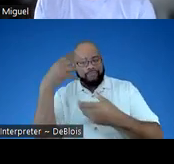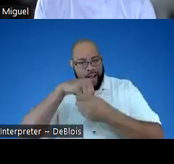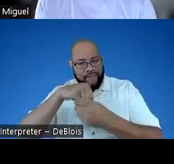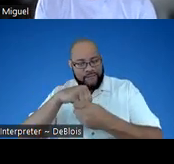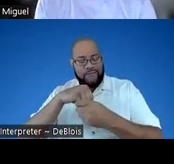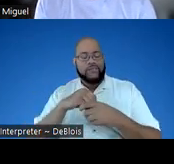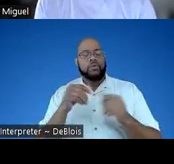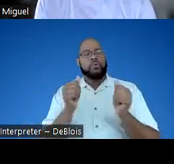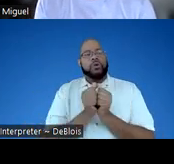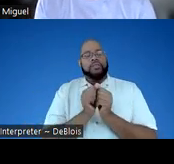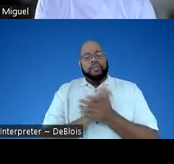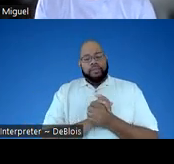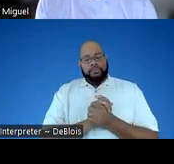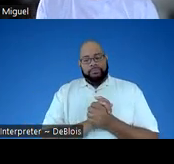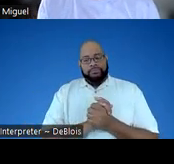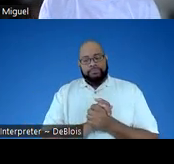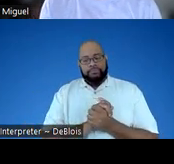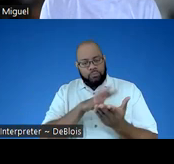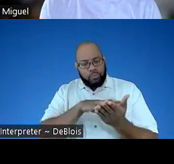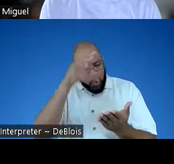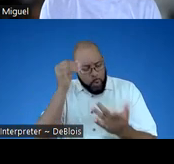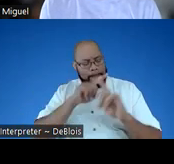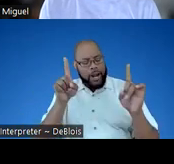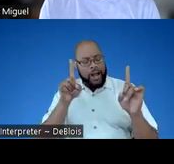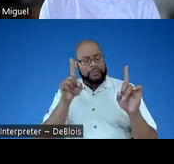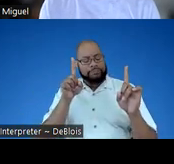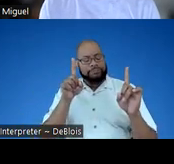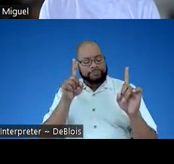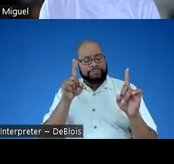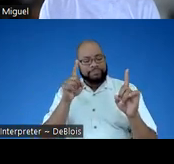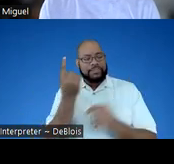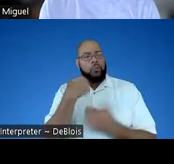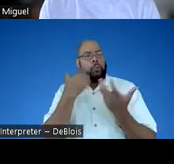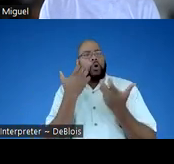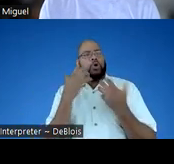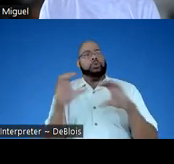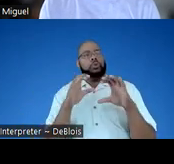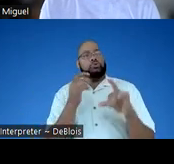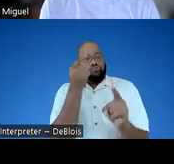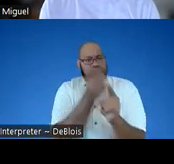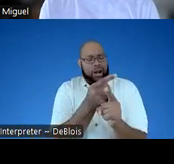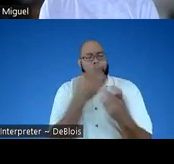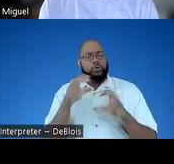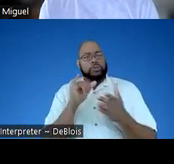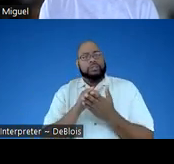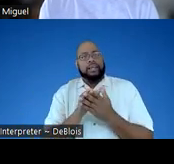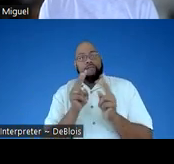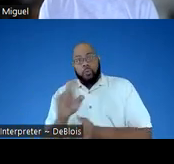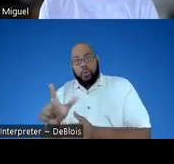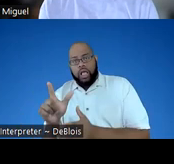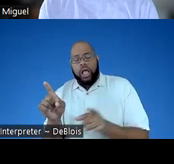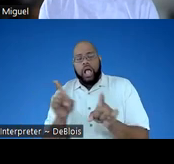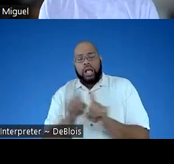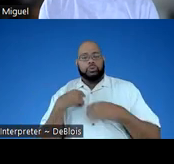into, to learning, but it is, you know, it's something that we want to do right and we want to do it well as we do